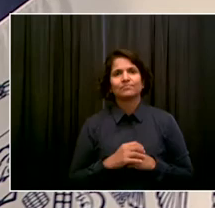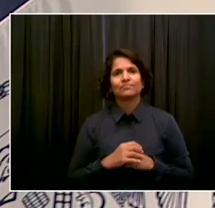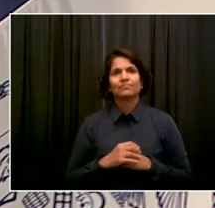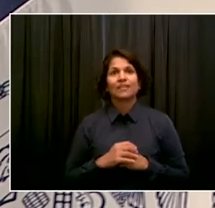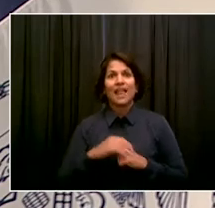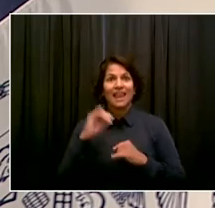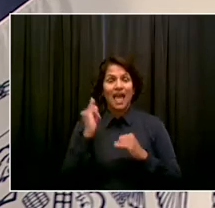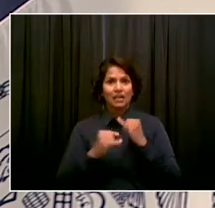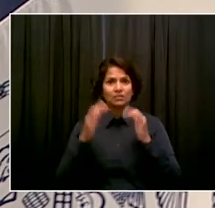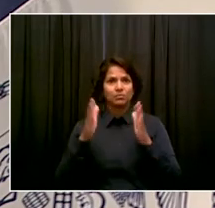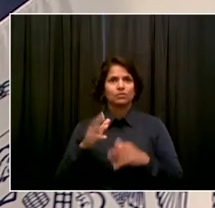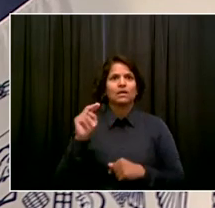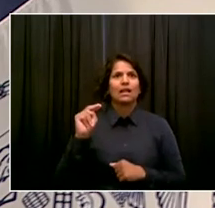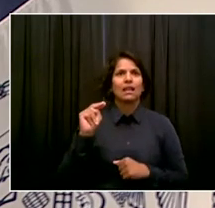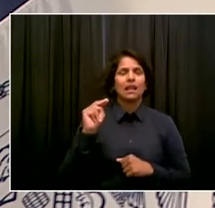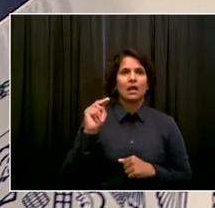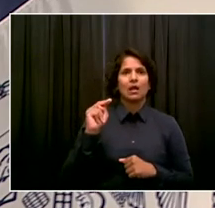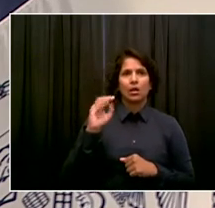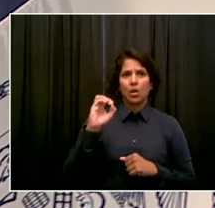Nolan Hicks from the New York Post.